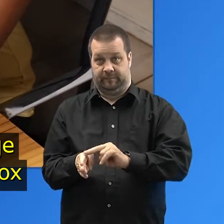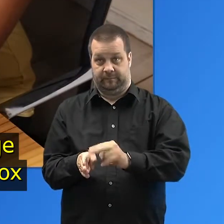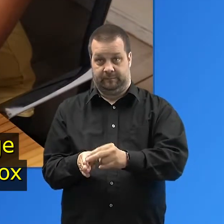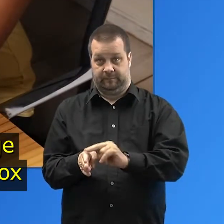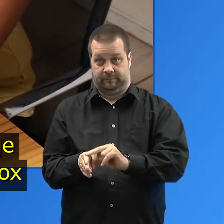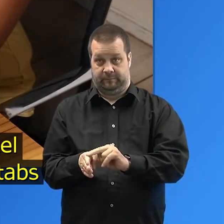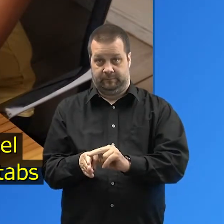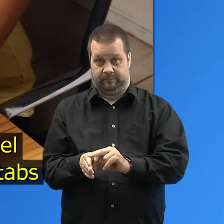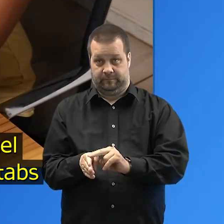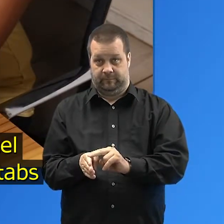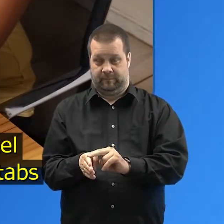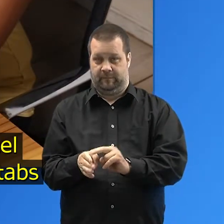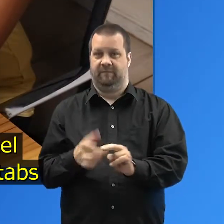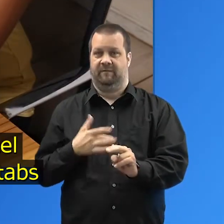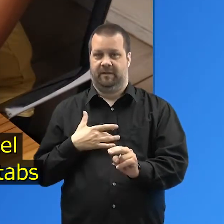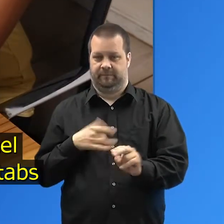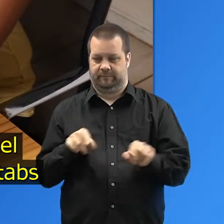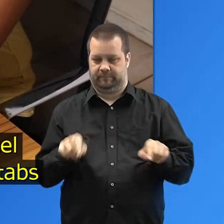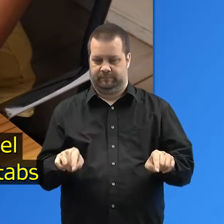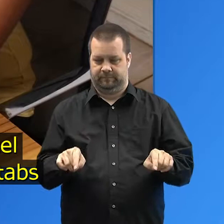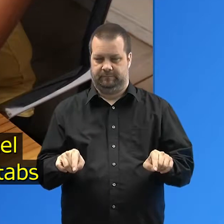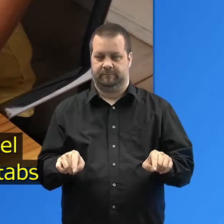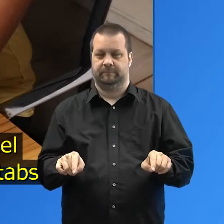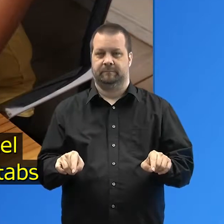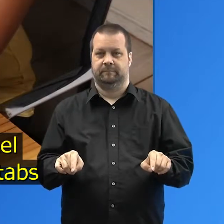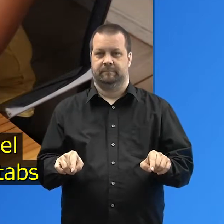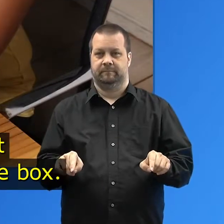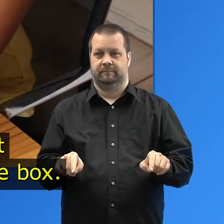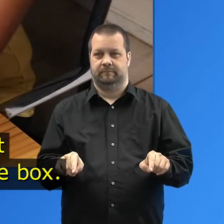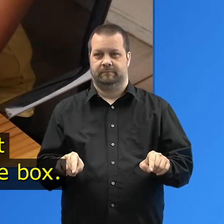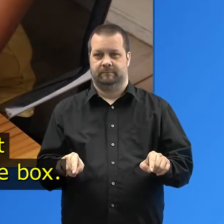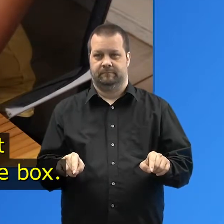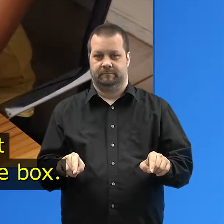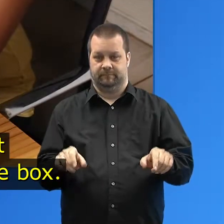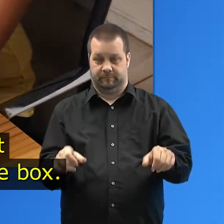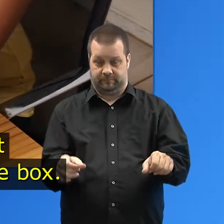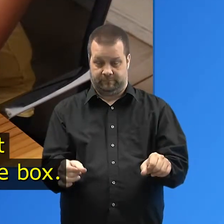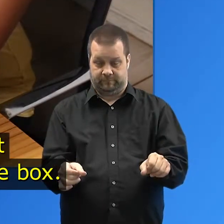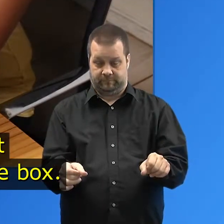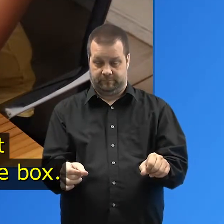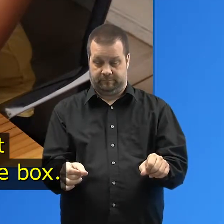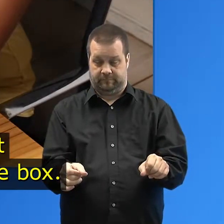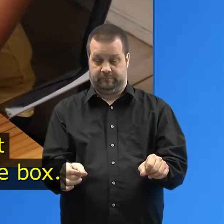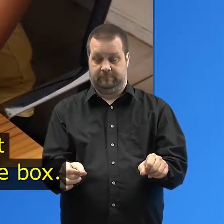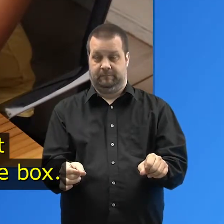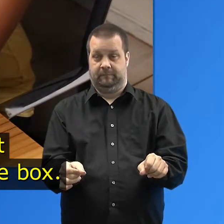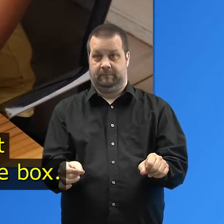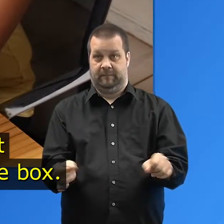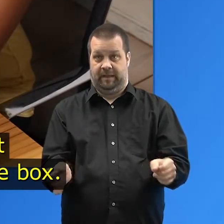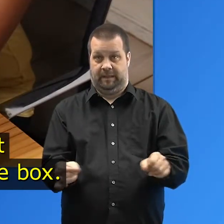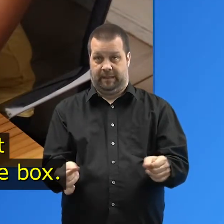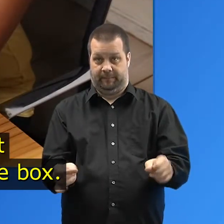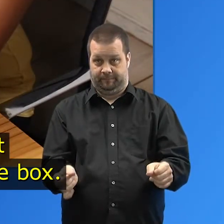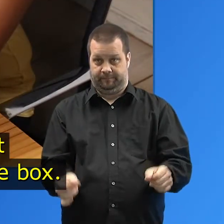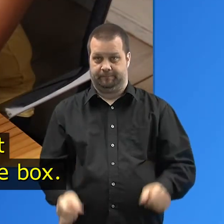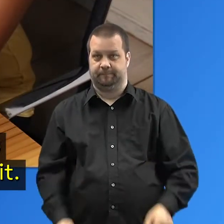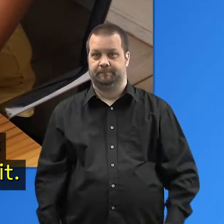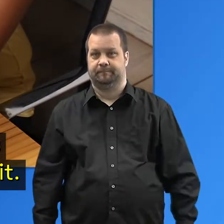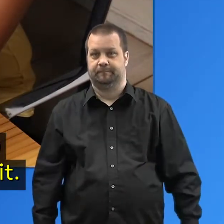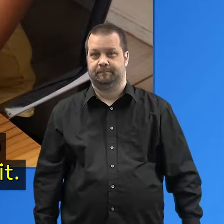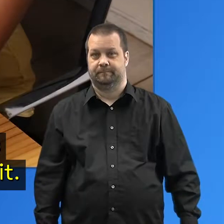accessory box and you should feel one of two distinct tabs on either the left or the right side of the box.